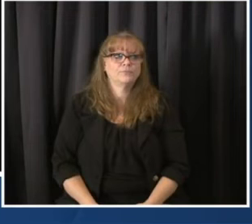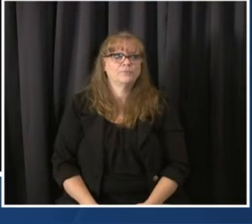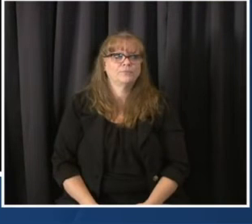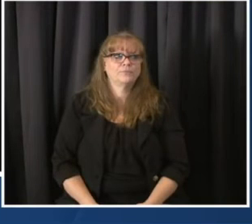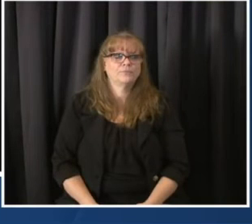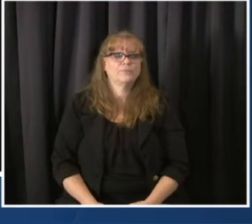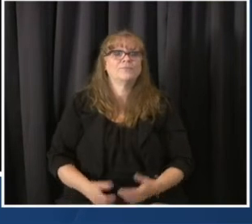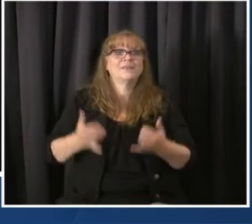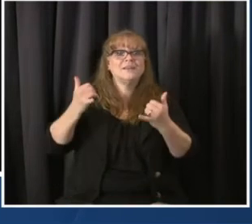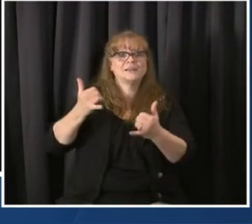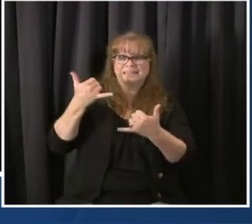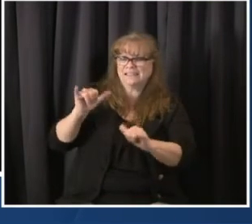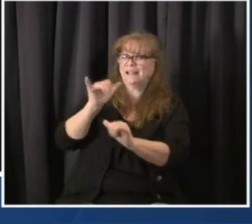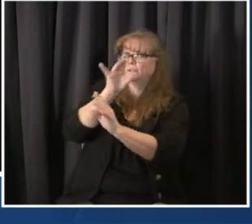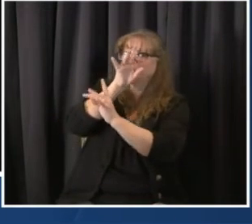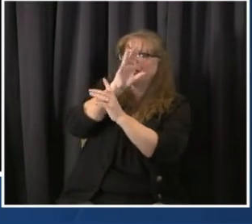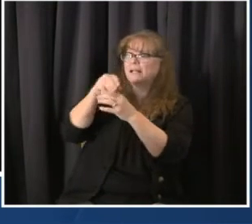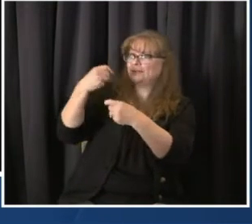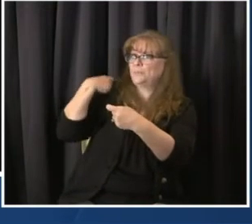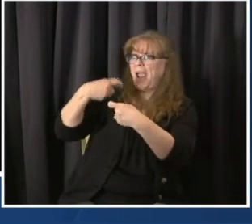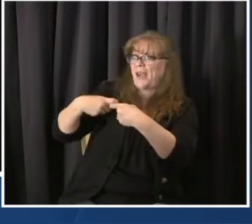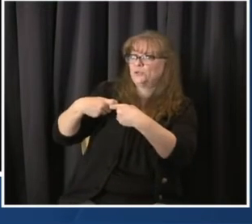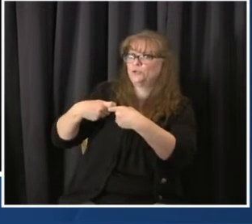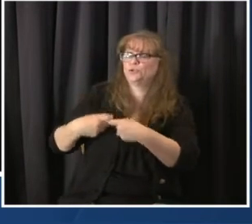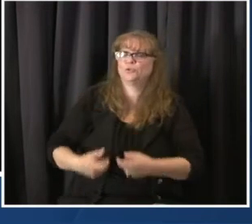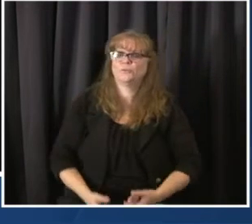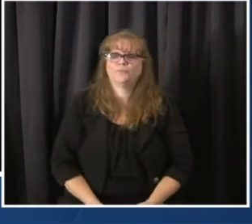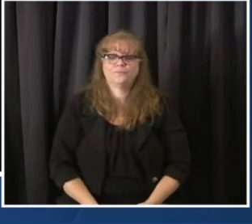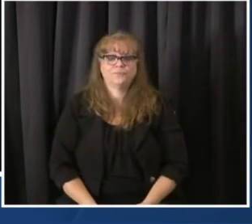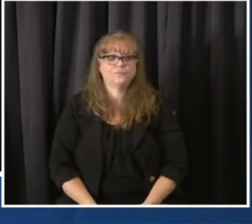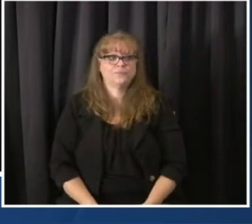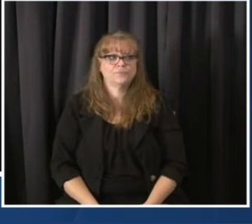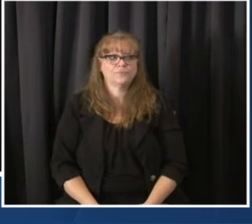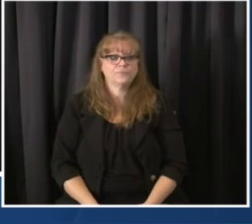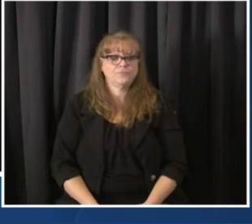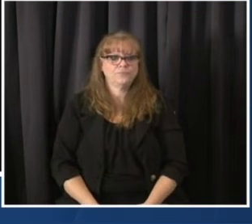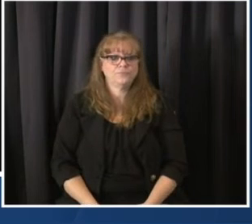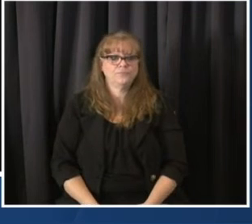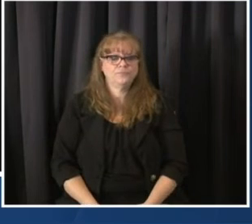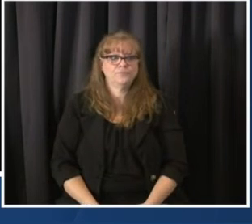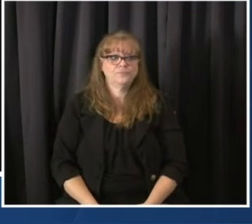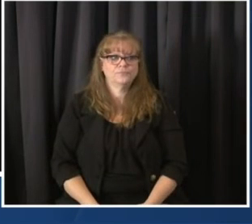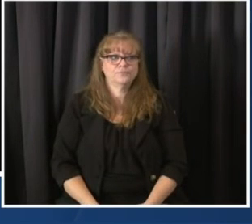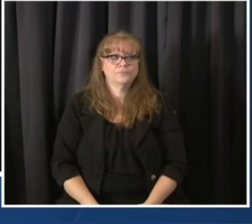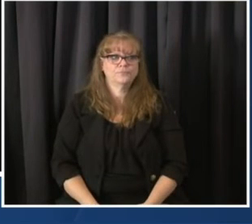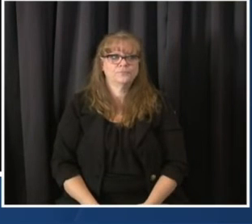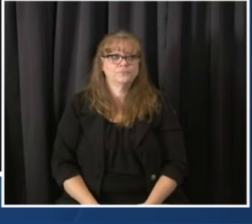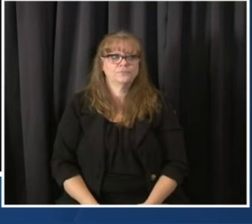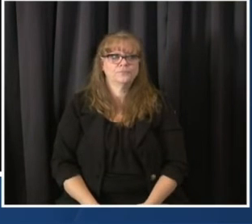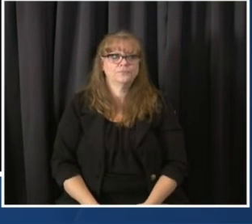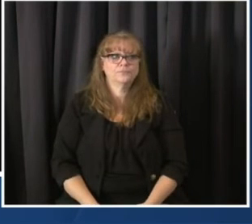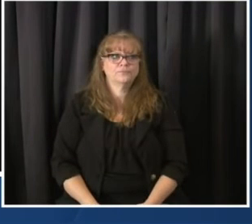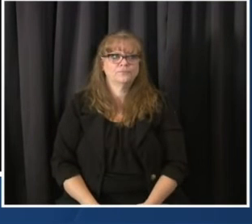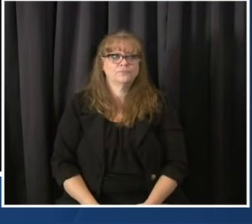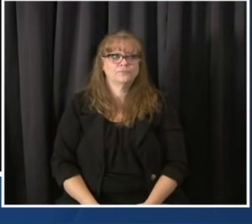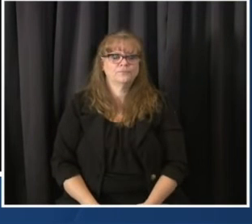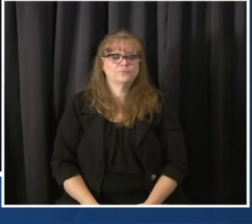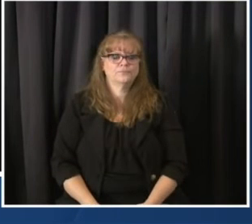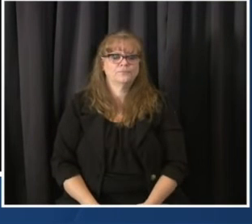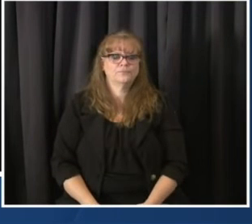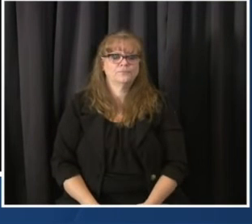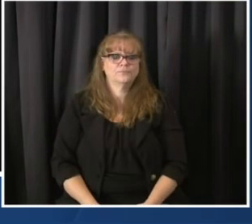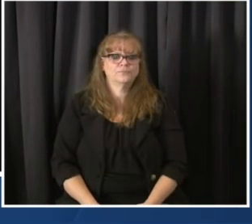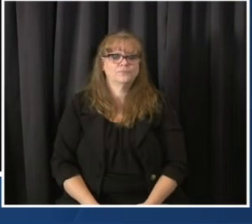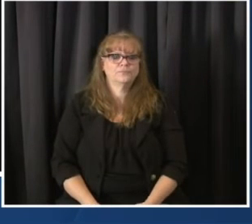miembros. La página es para las personas que no tienen un prevedor, puede usar las clínicas de